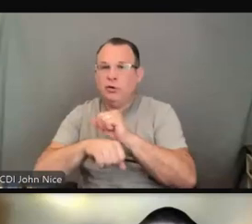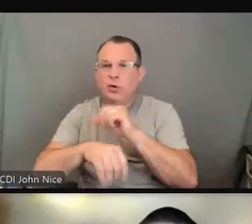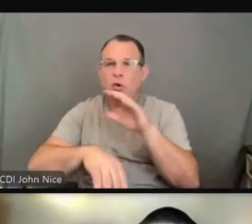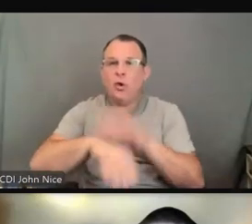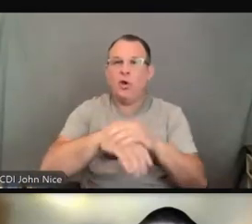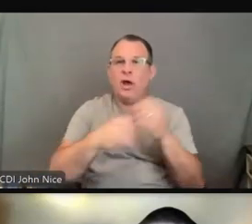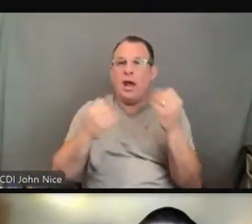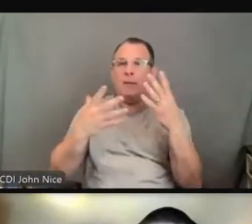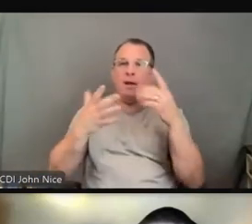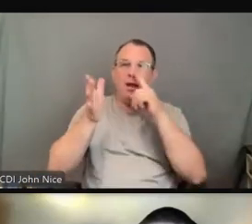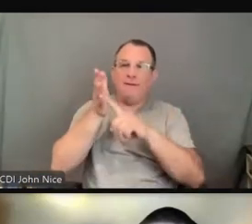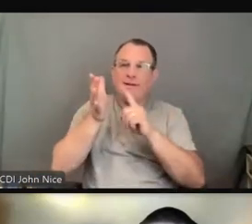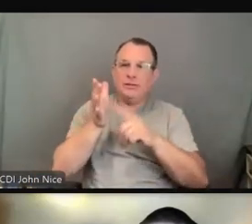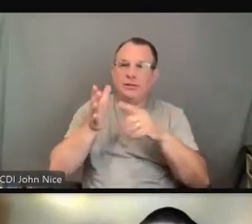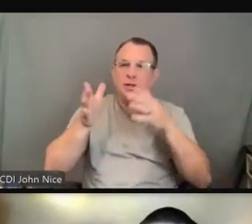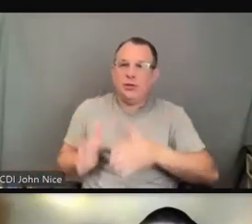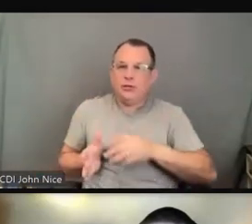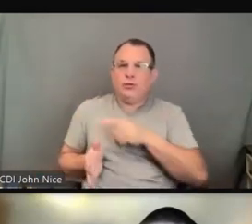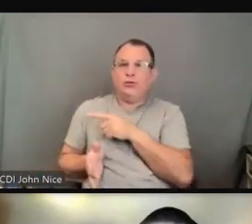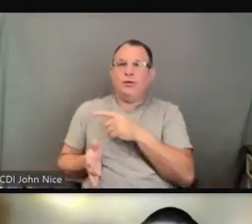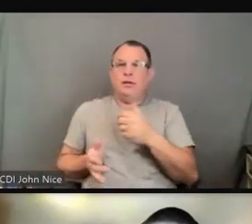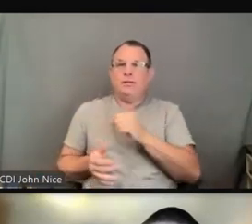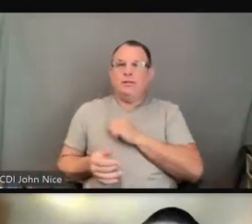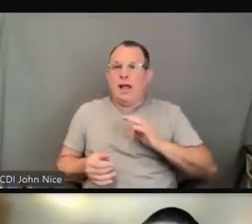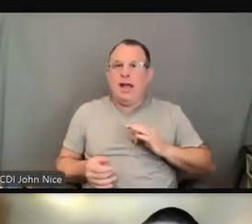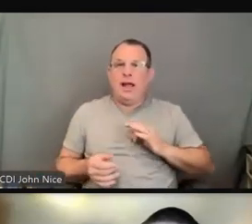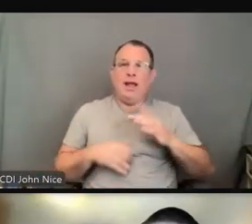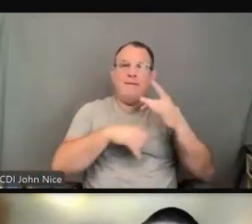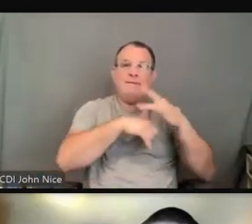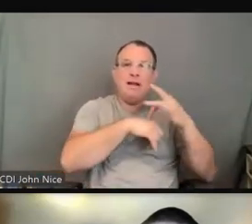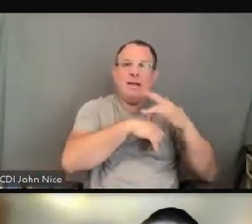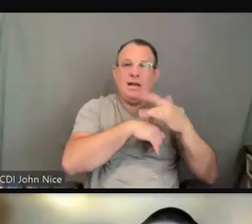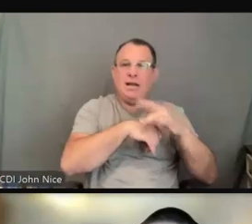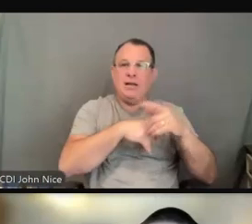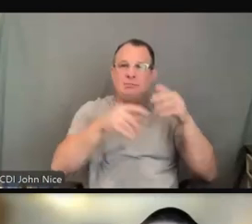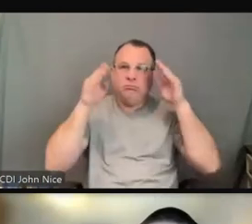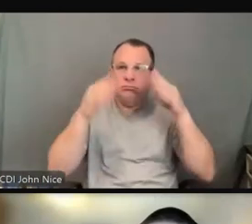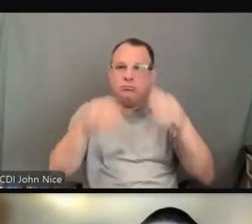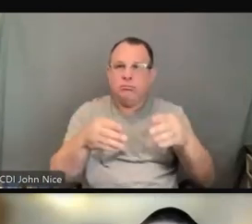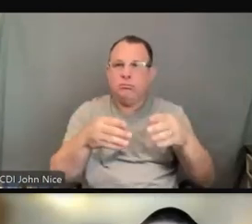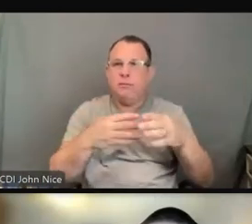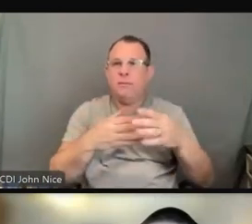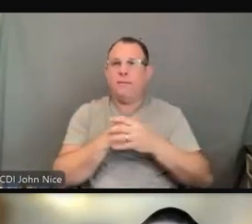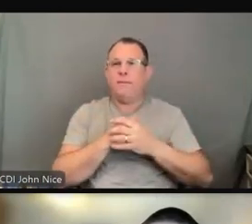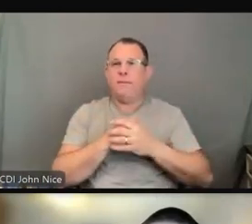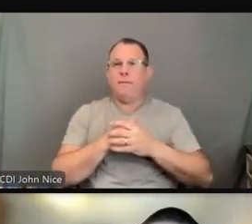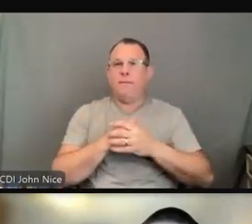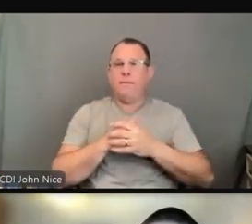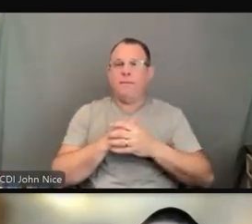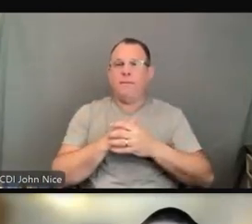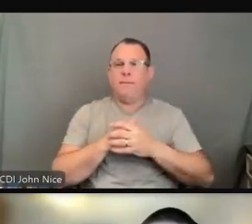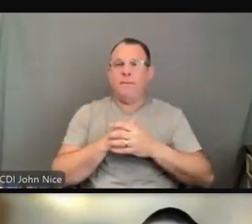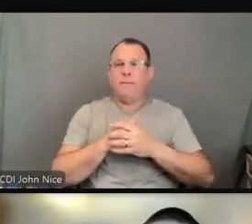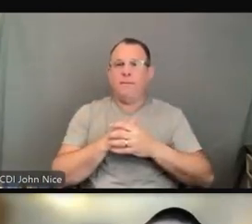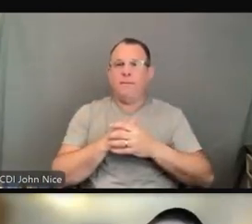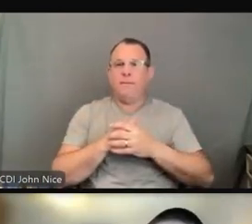and staff we have available at any particular time. It also depends on factors such as what priorities